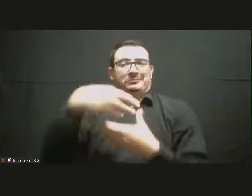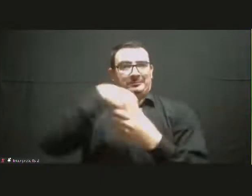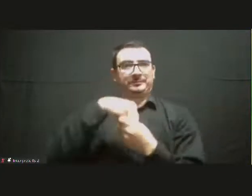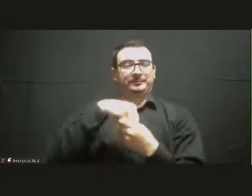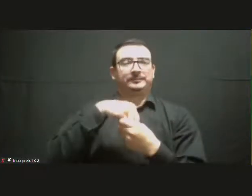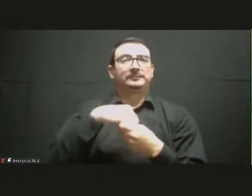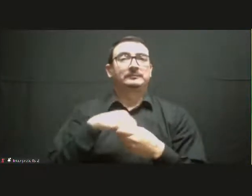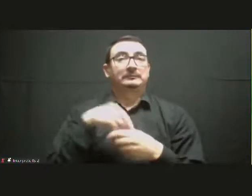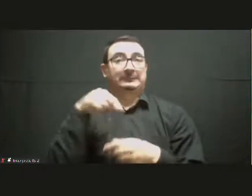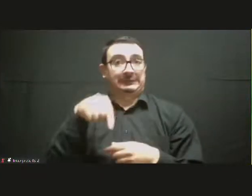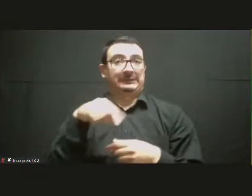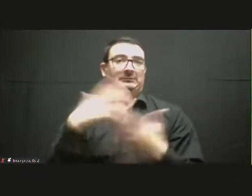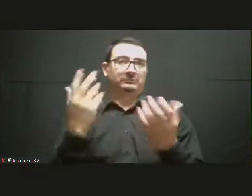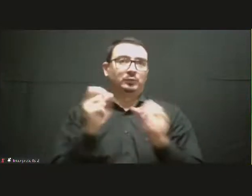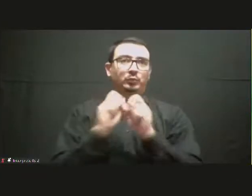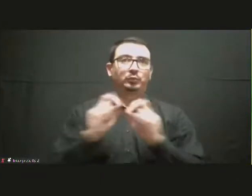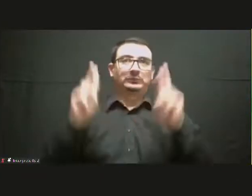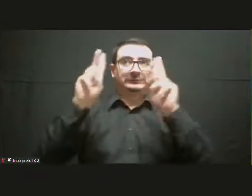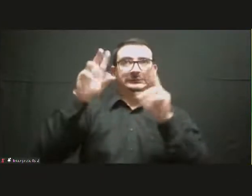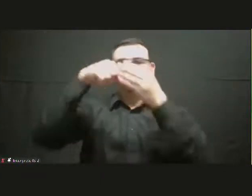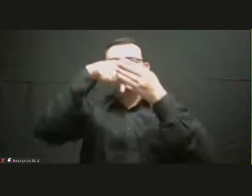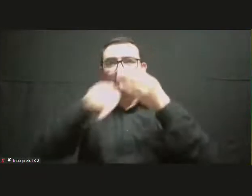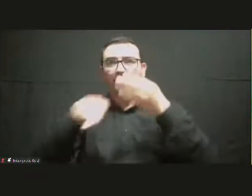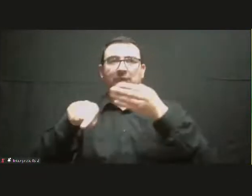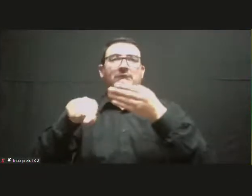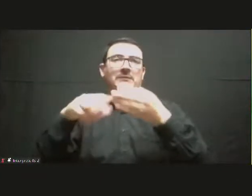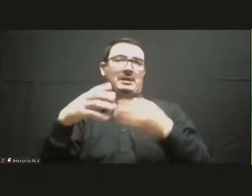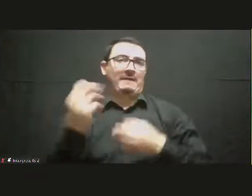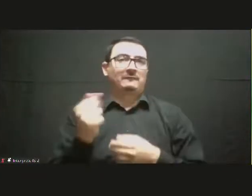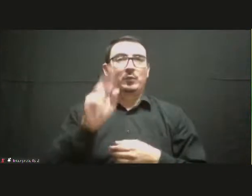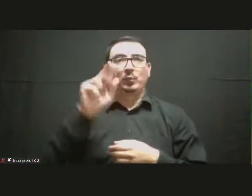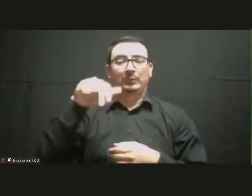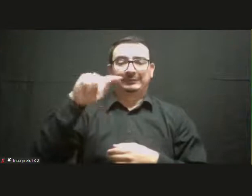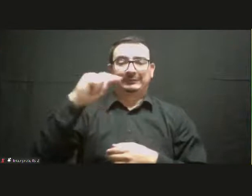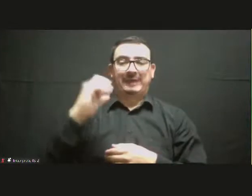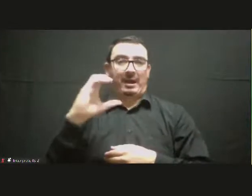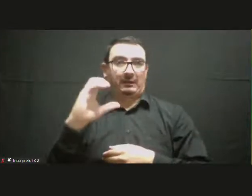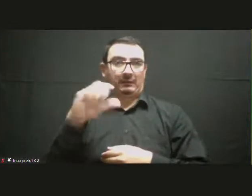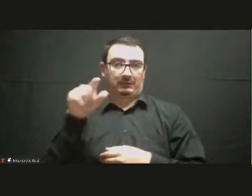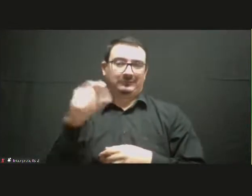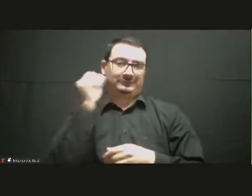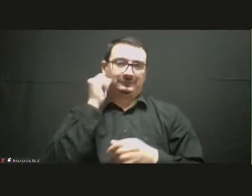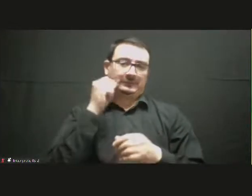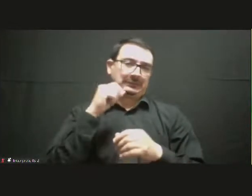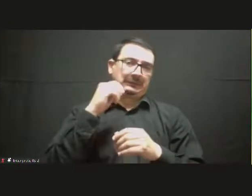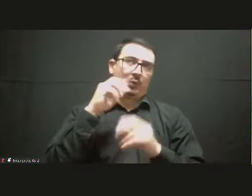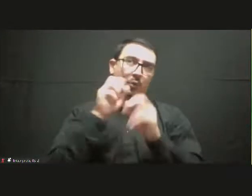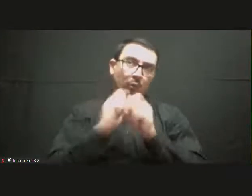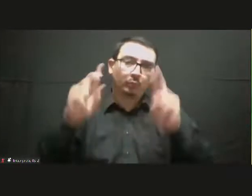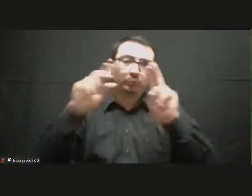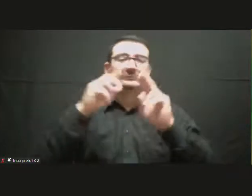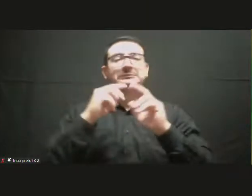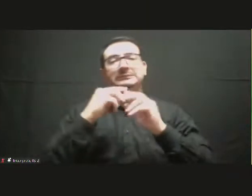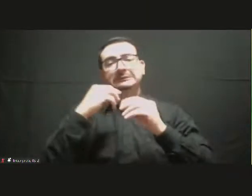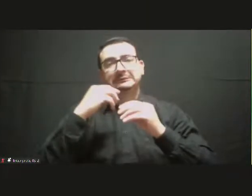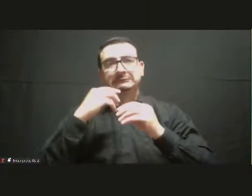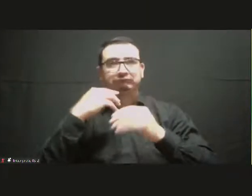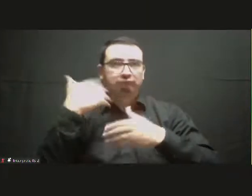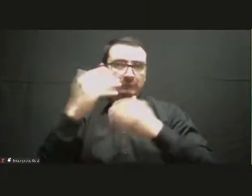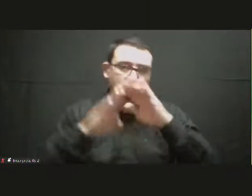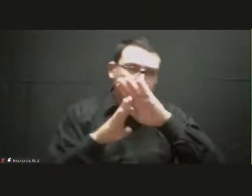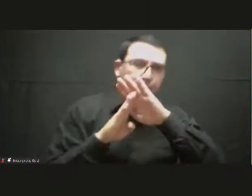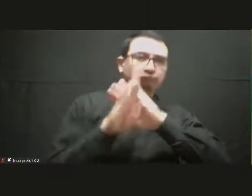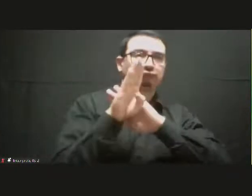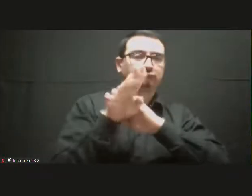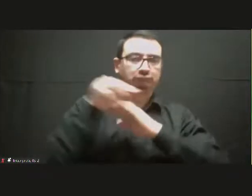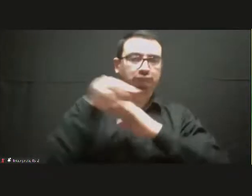of course, the other UN entities within the 27 EU member states and Germany.